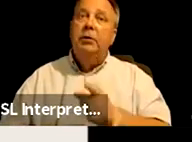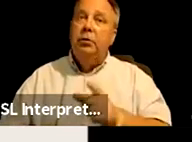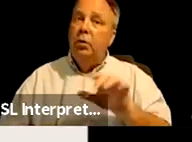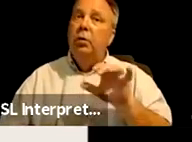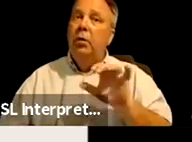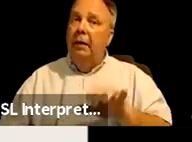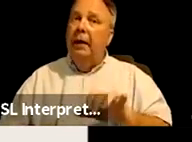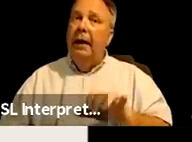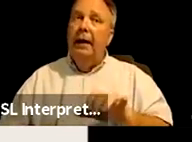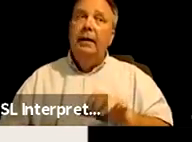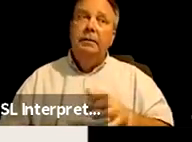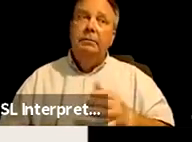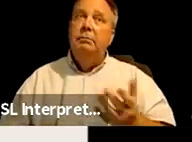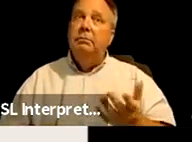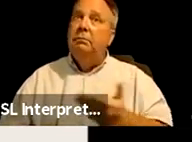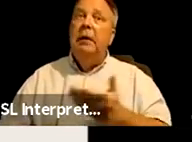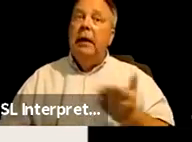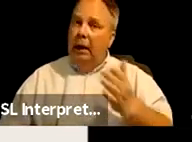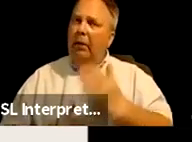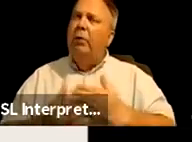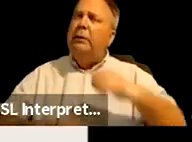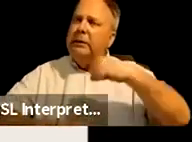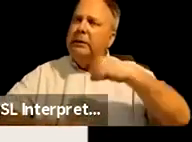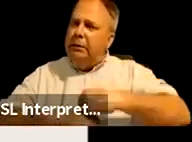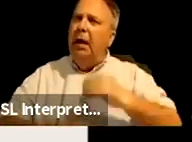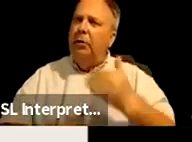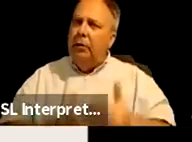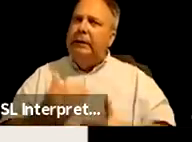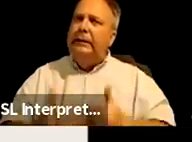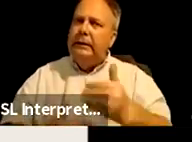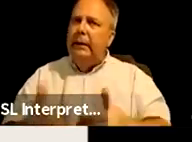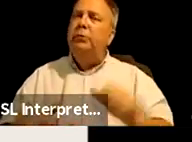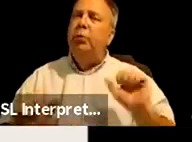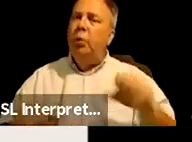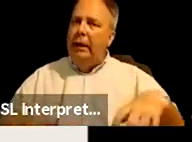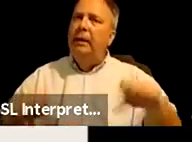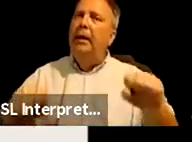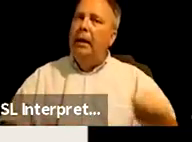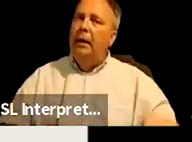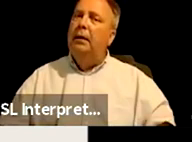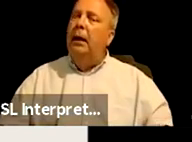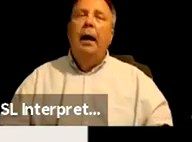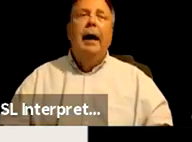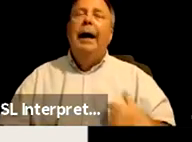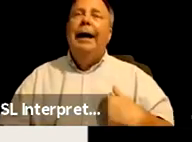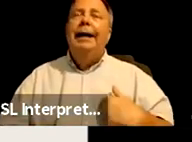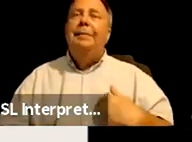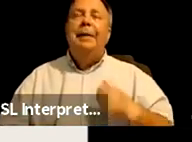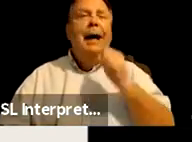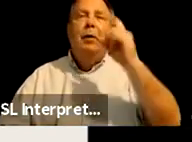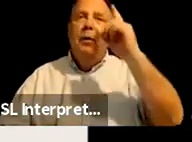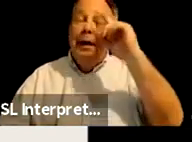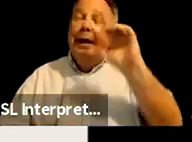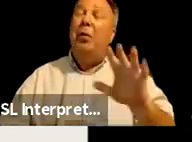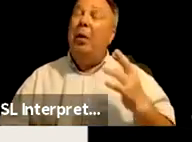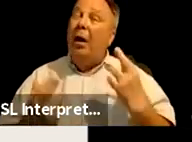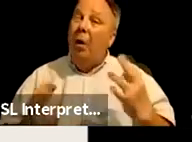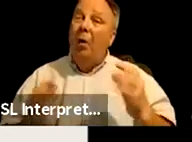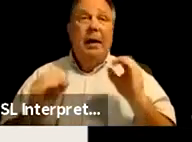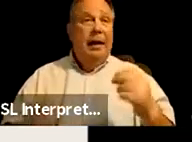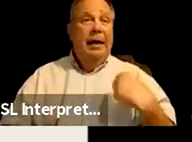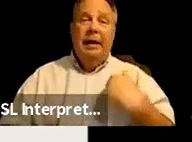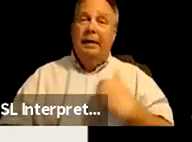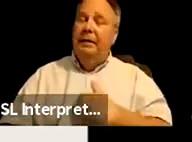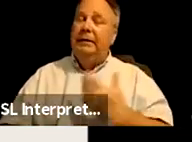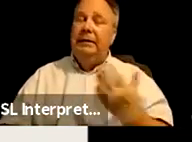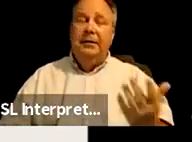there are some concrete steps that we can take. I don't think, or I hope that none of us are,